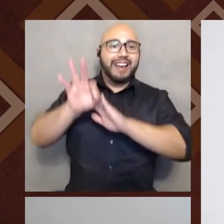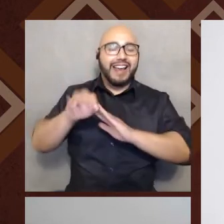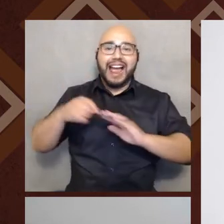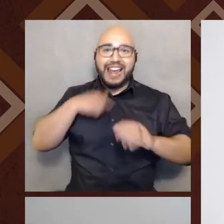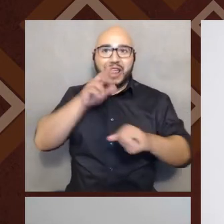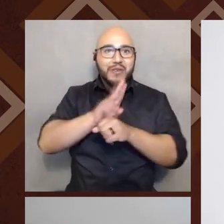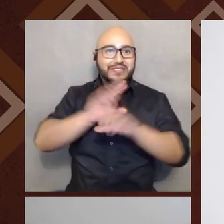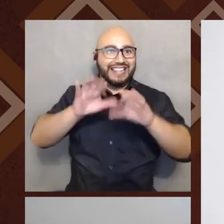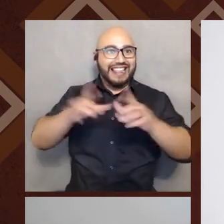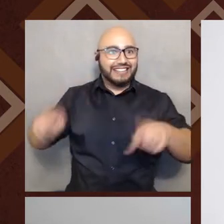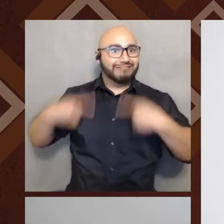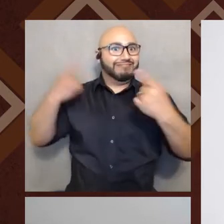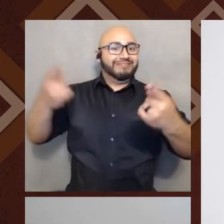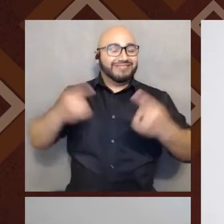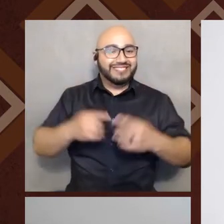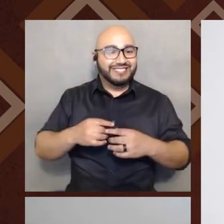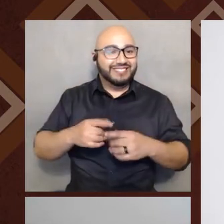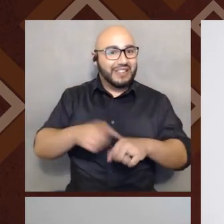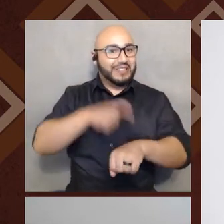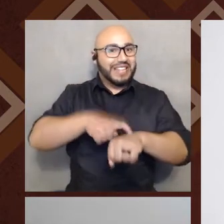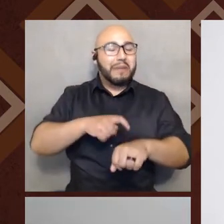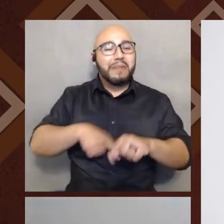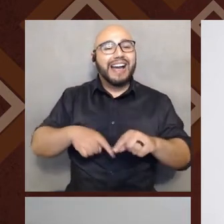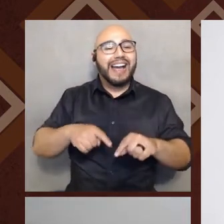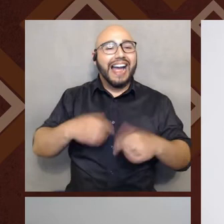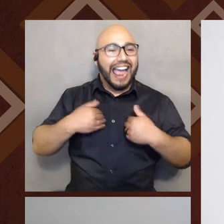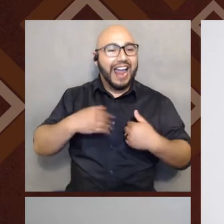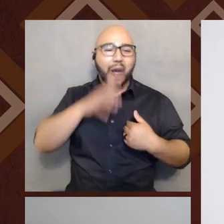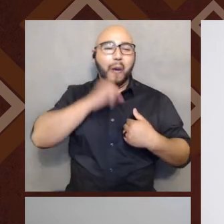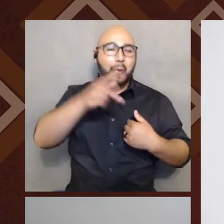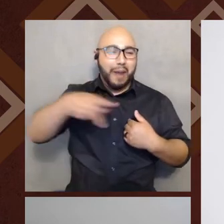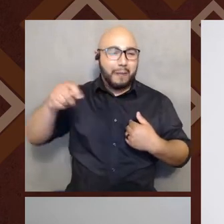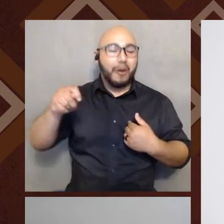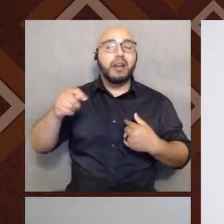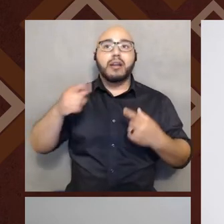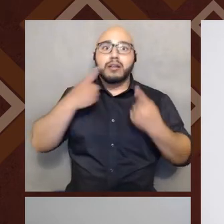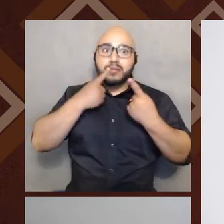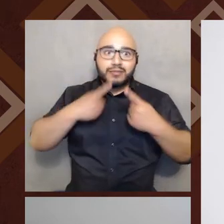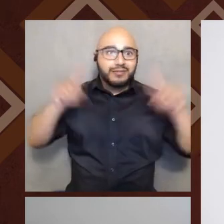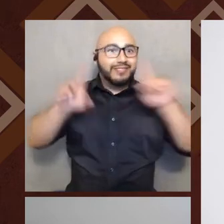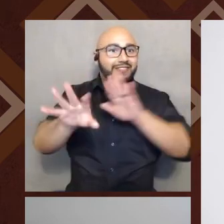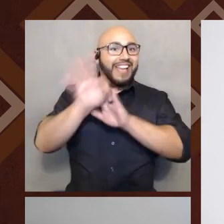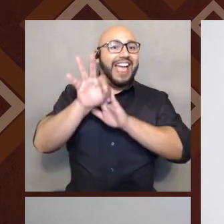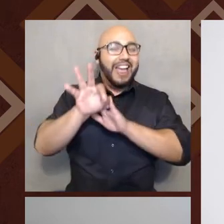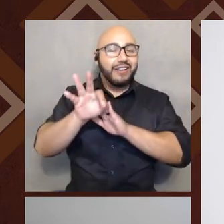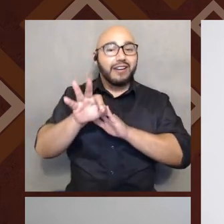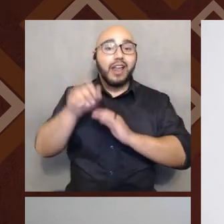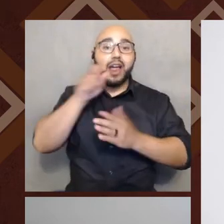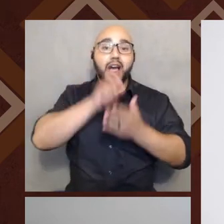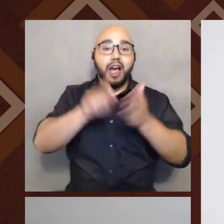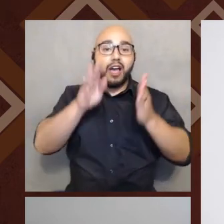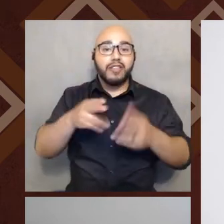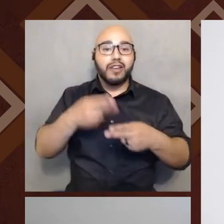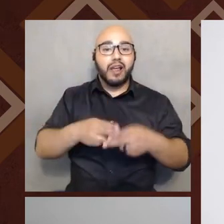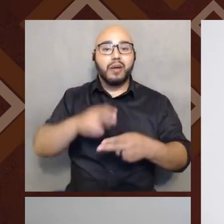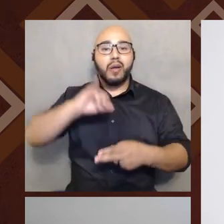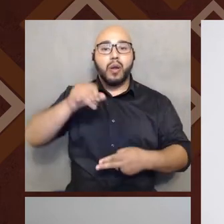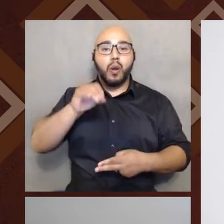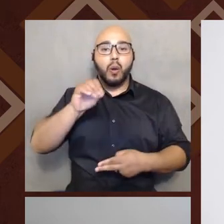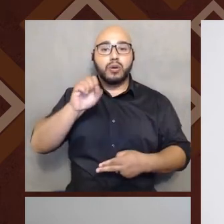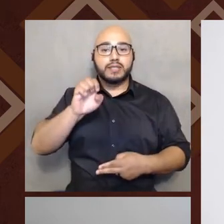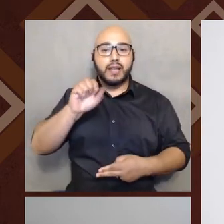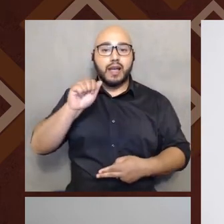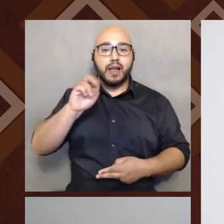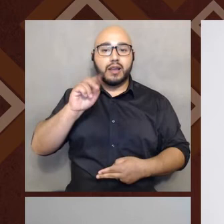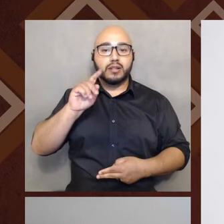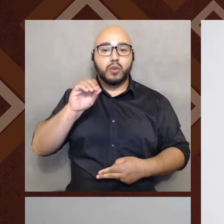while. Um, but it was in an old PowerPoint and, and I found it in from, uh, an author named Jose Antonio Bursiaga, who was, uh,